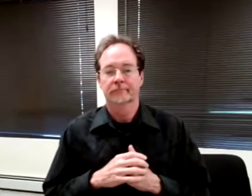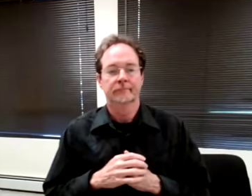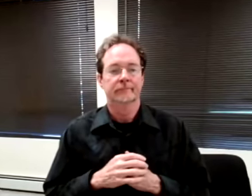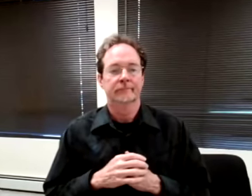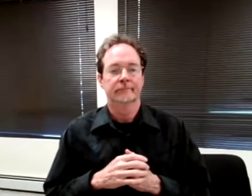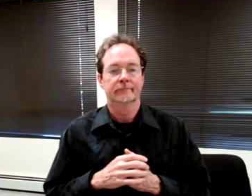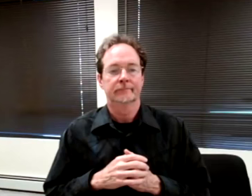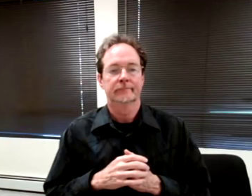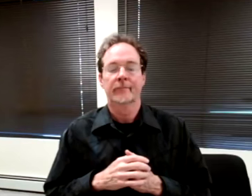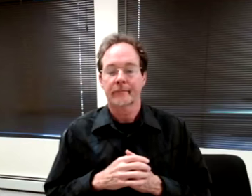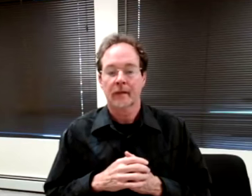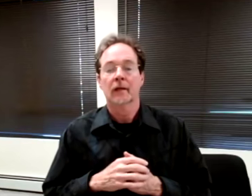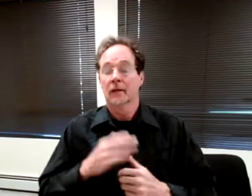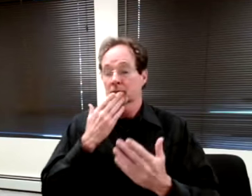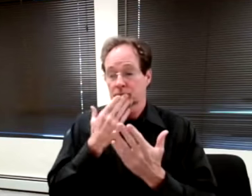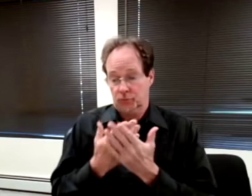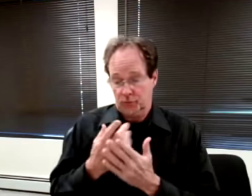That's a good question, Anne.